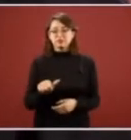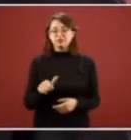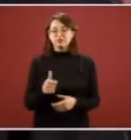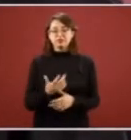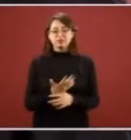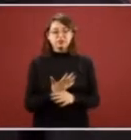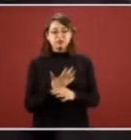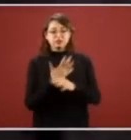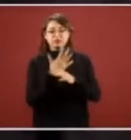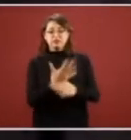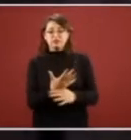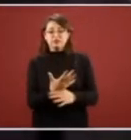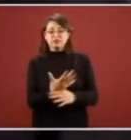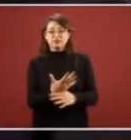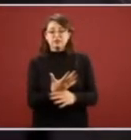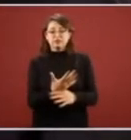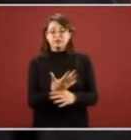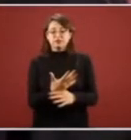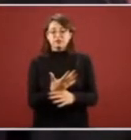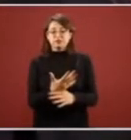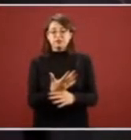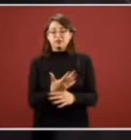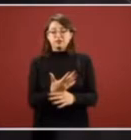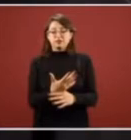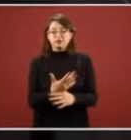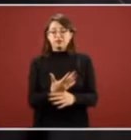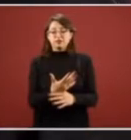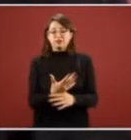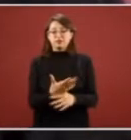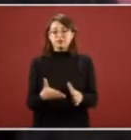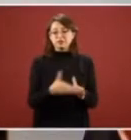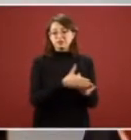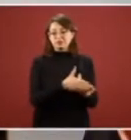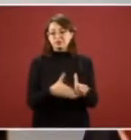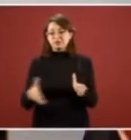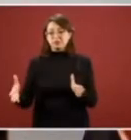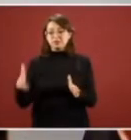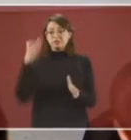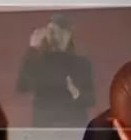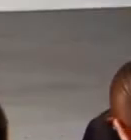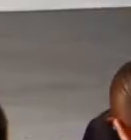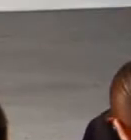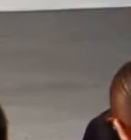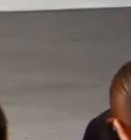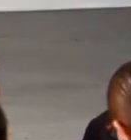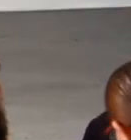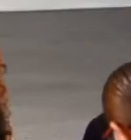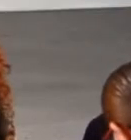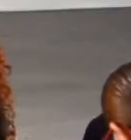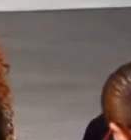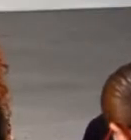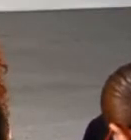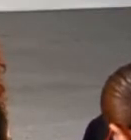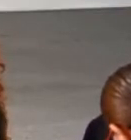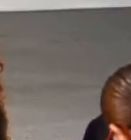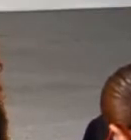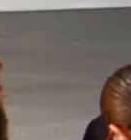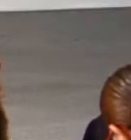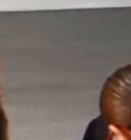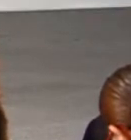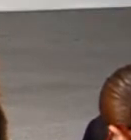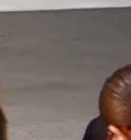one that was in charge of security during a government period